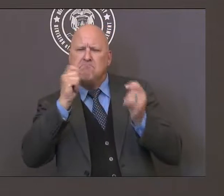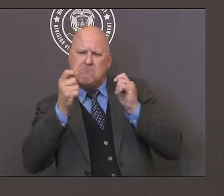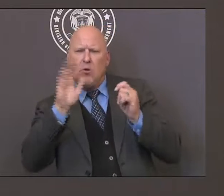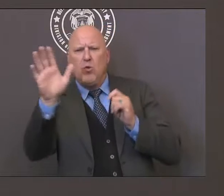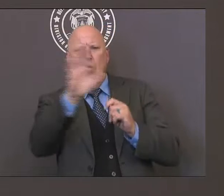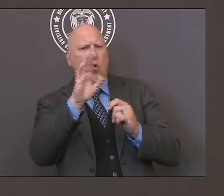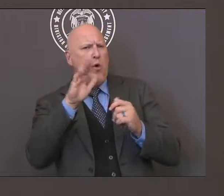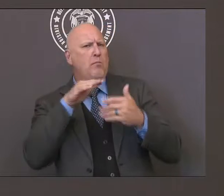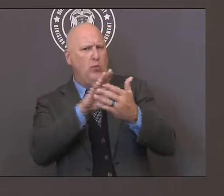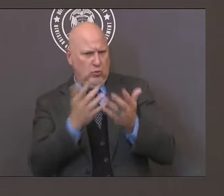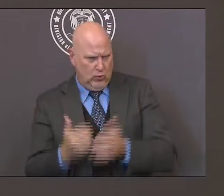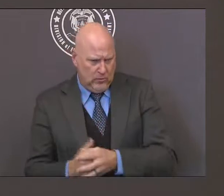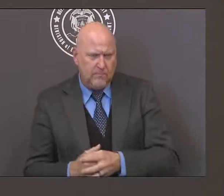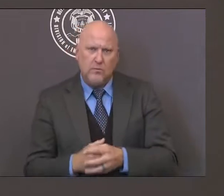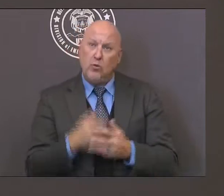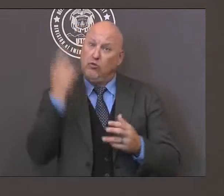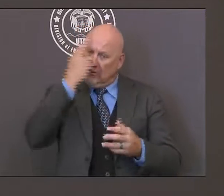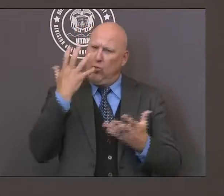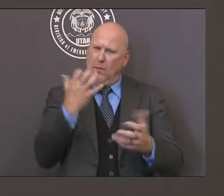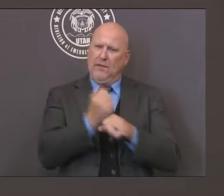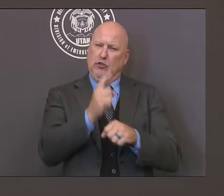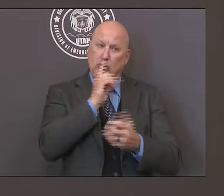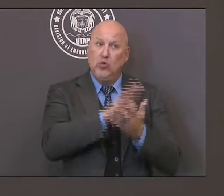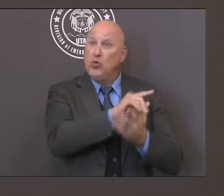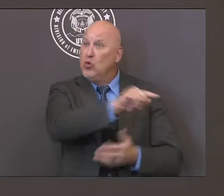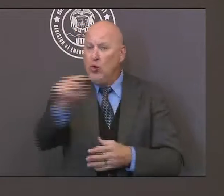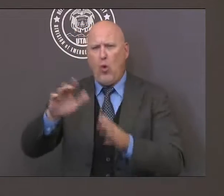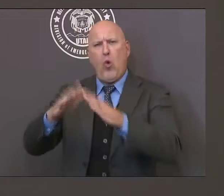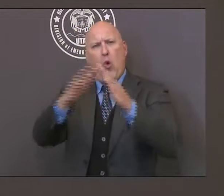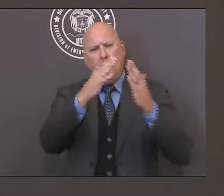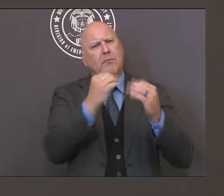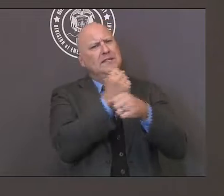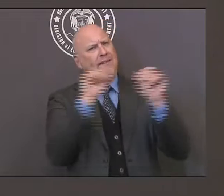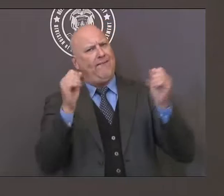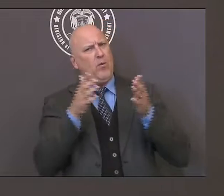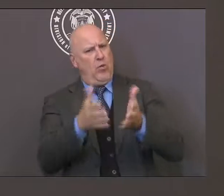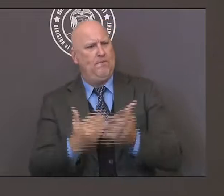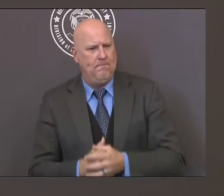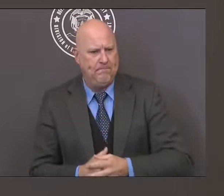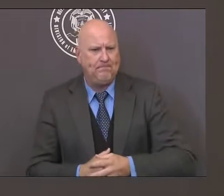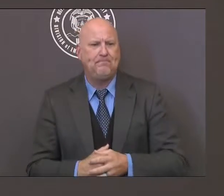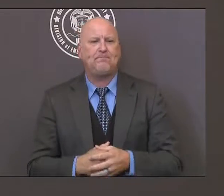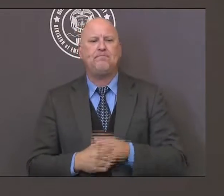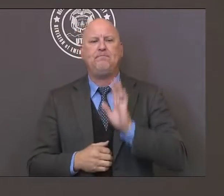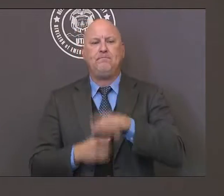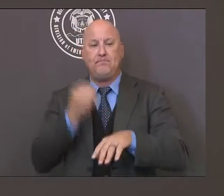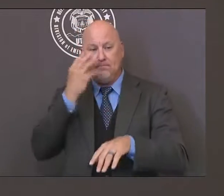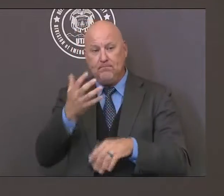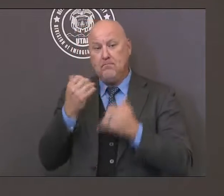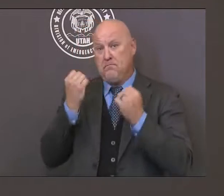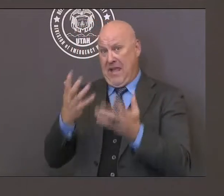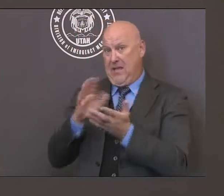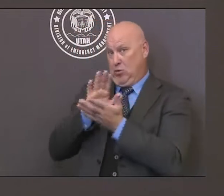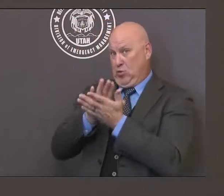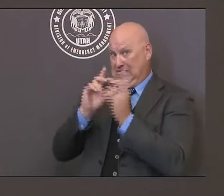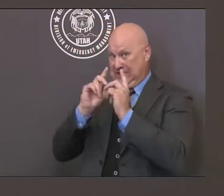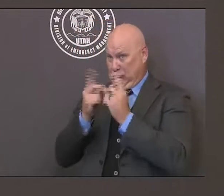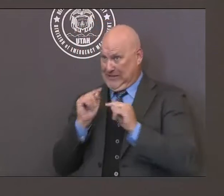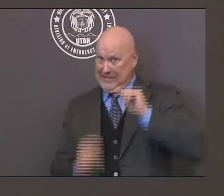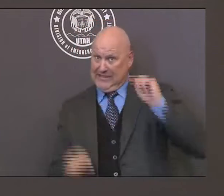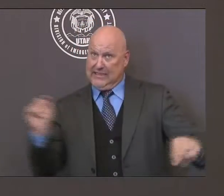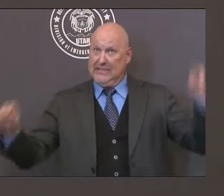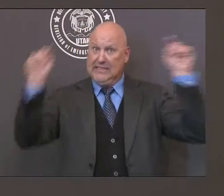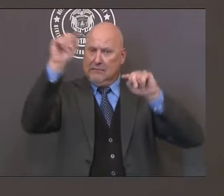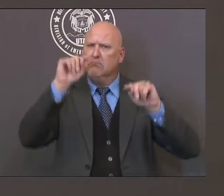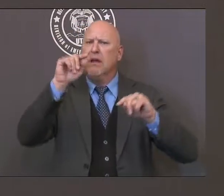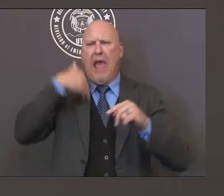districts are determining how and if they will implement these recommendations and I encourage parents to reach out